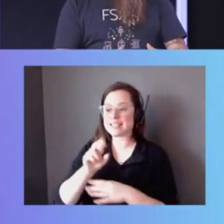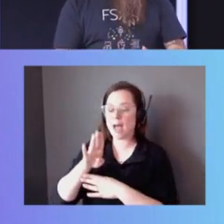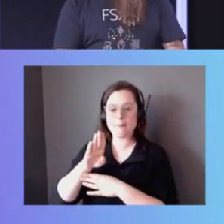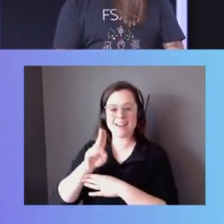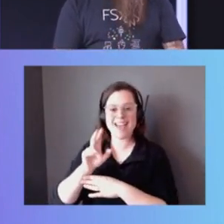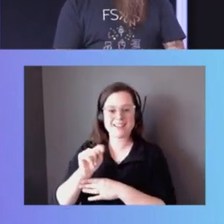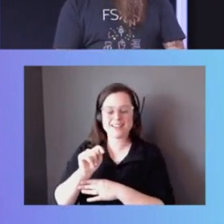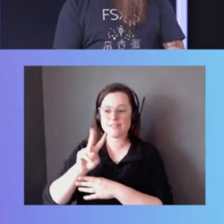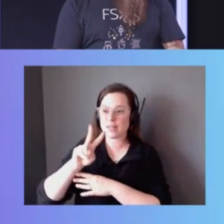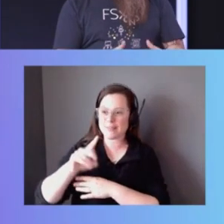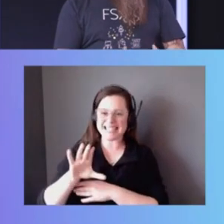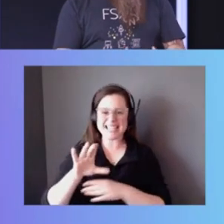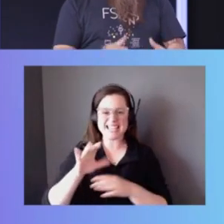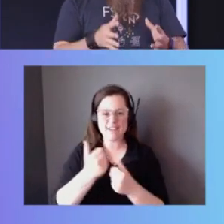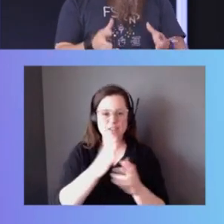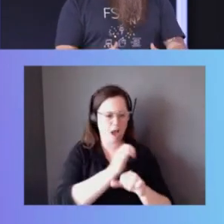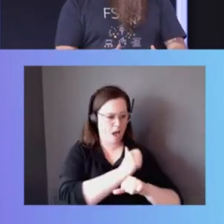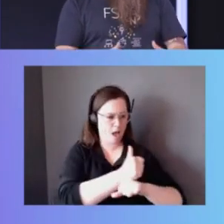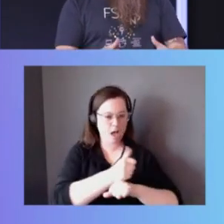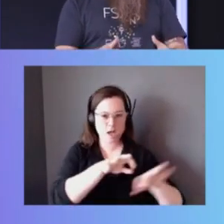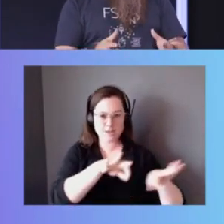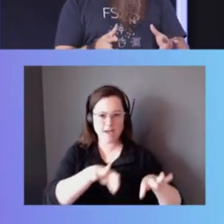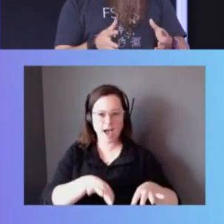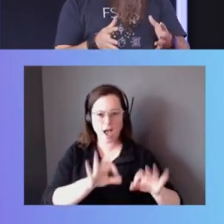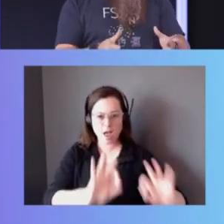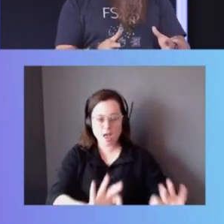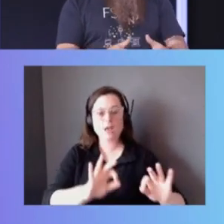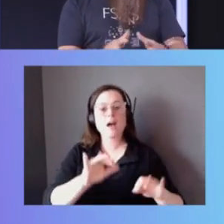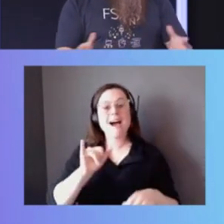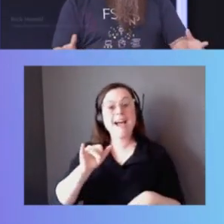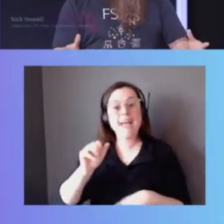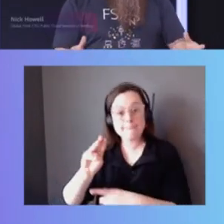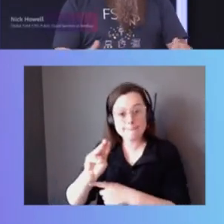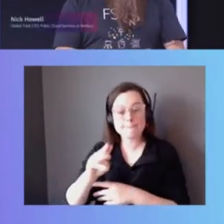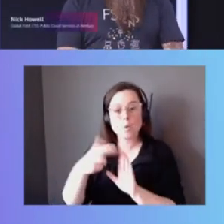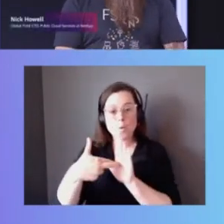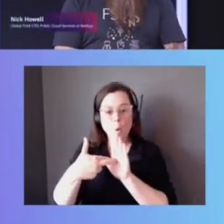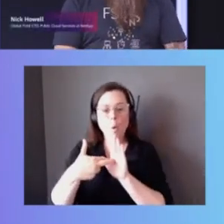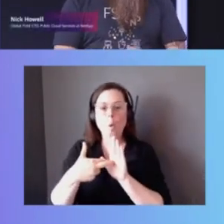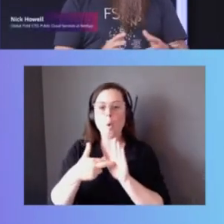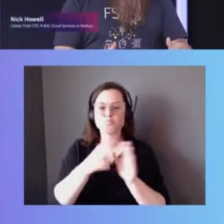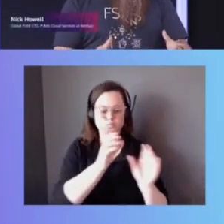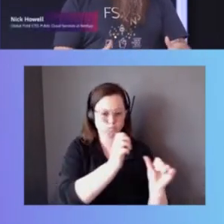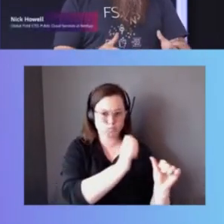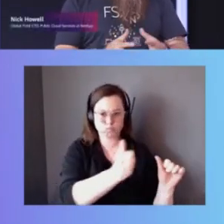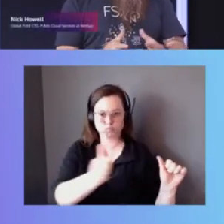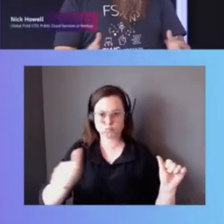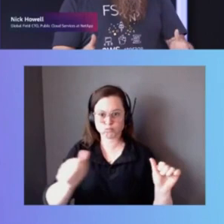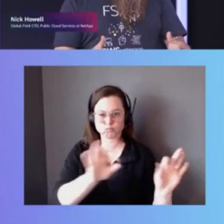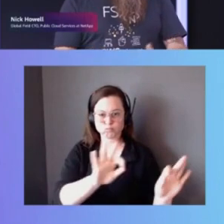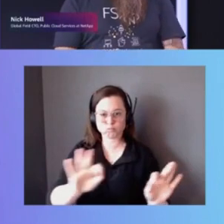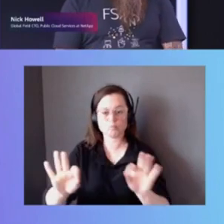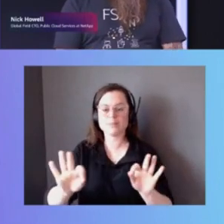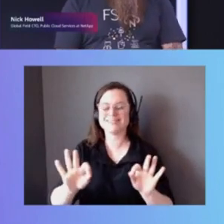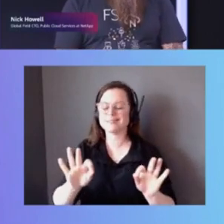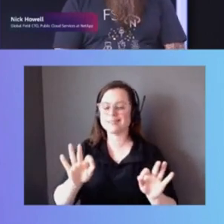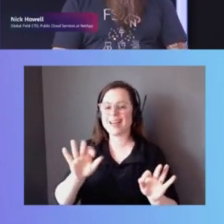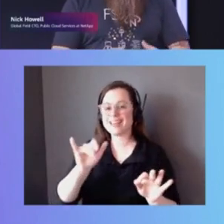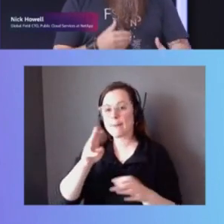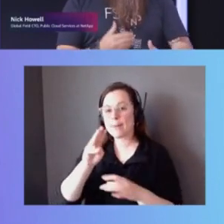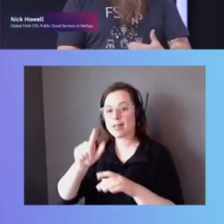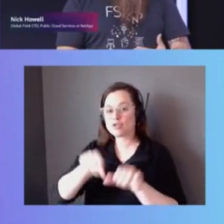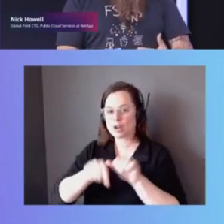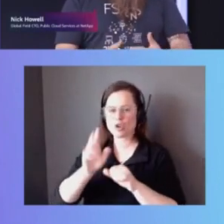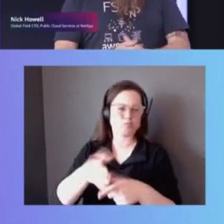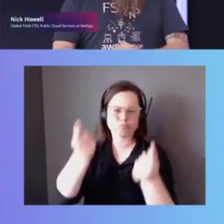of that stuff, like predefined well, you have your IAM roles laid out very well, you're going to understand how to build that YAML structure and